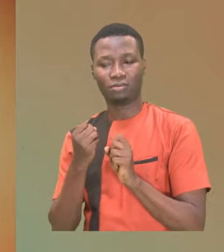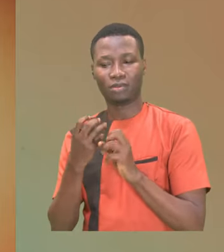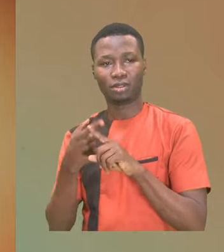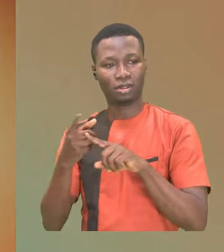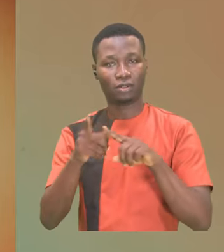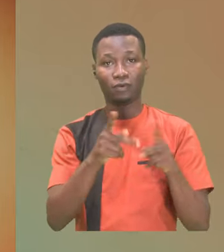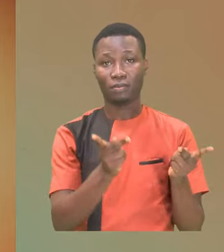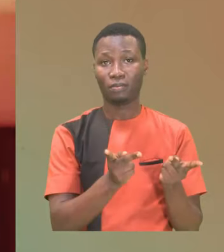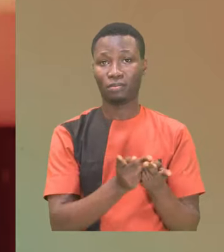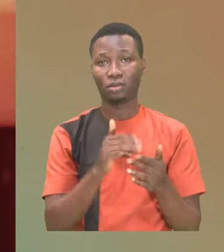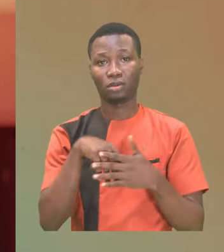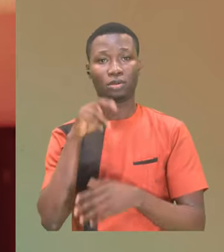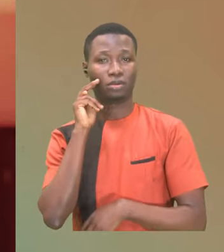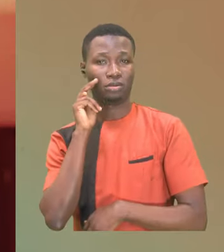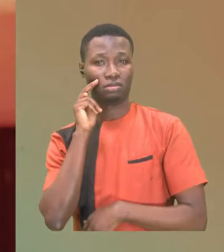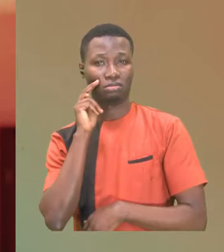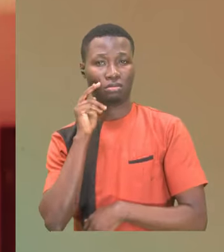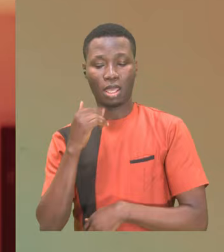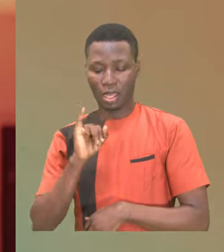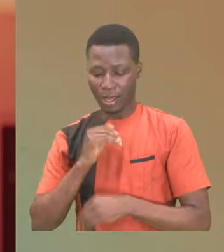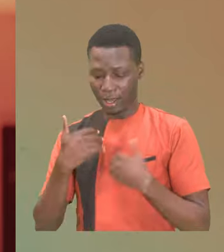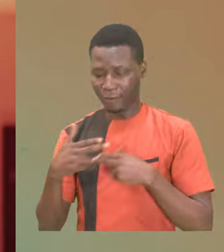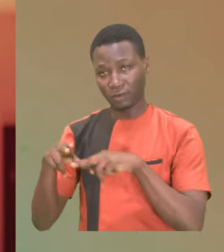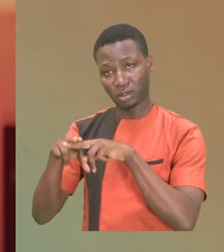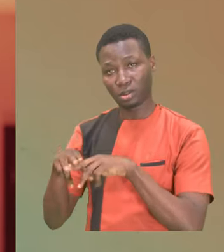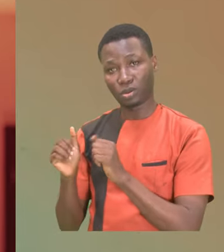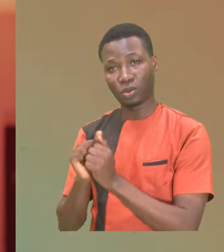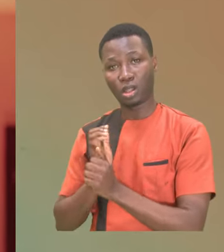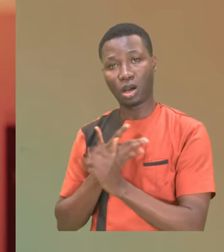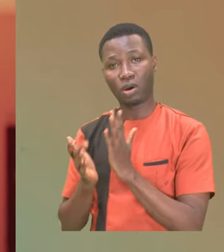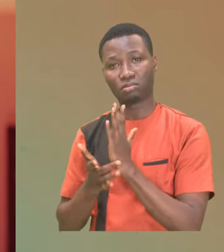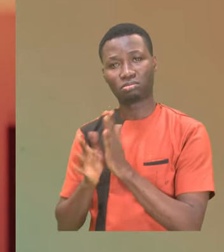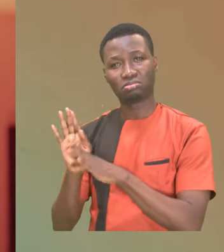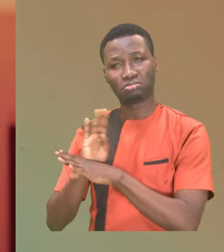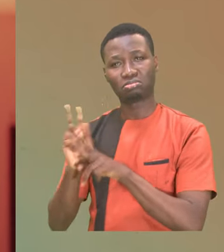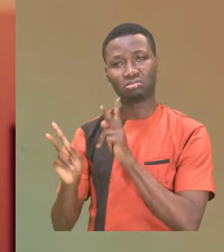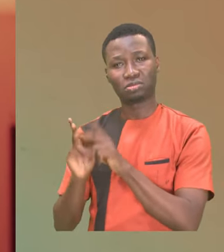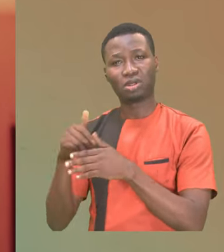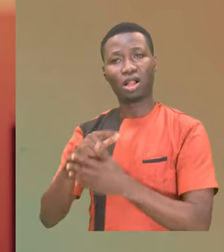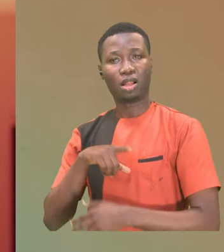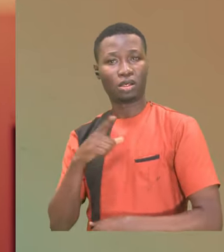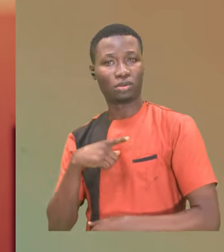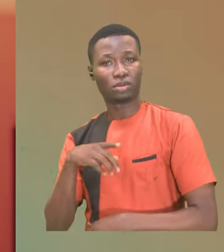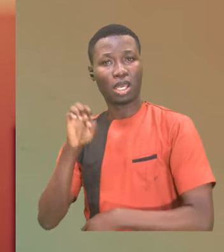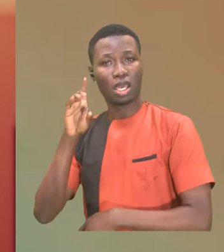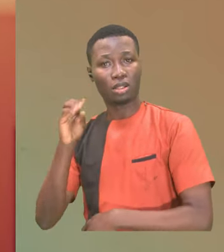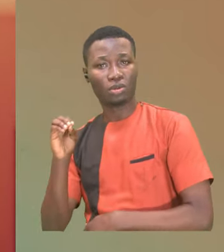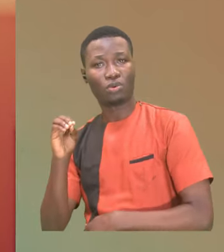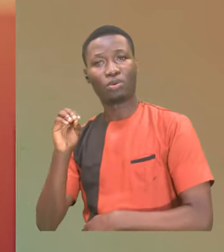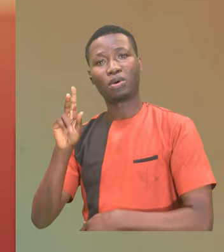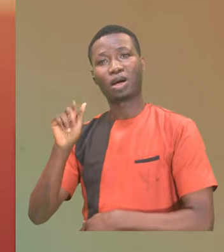country. I have sat with our tech preneurs in Lagos, Edo, and Kaduna,